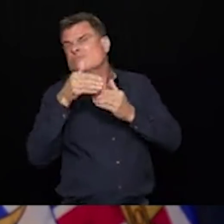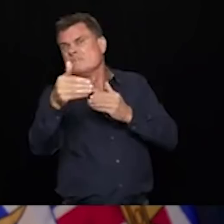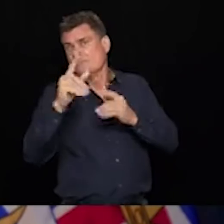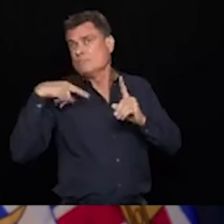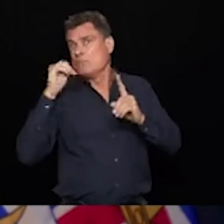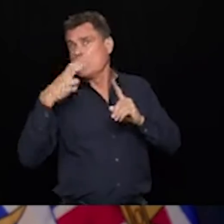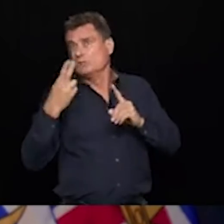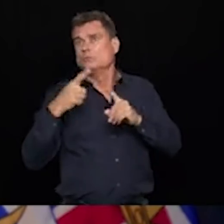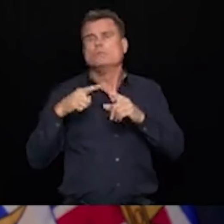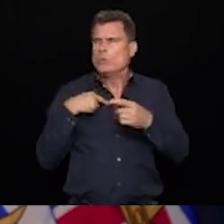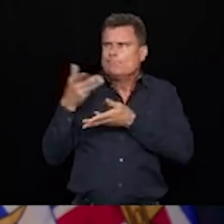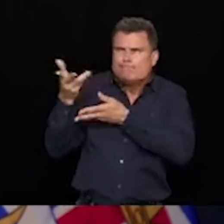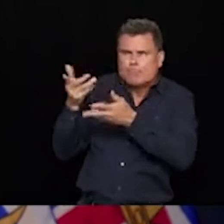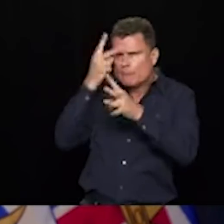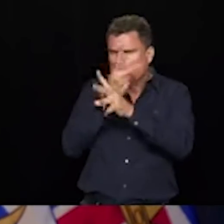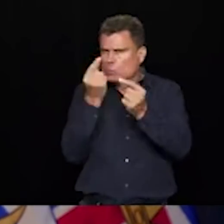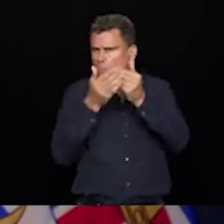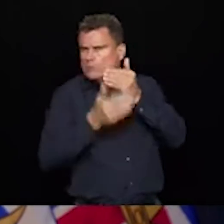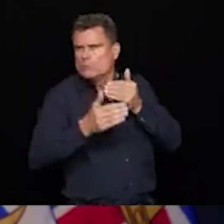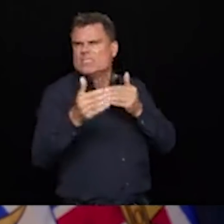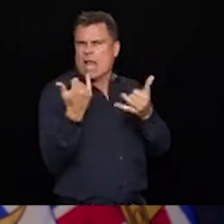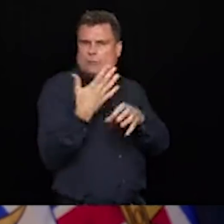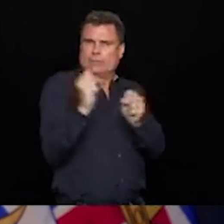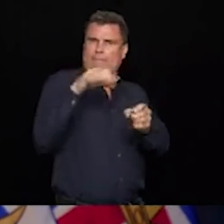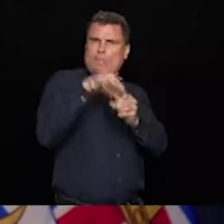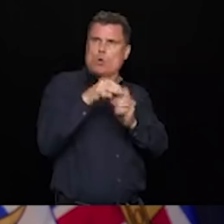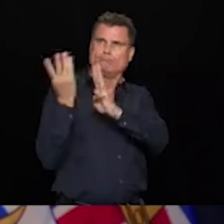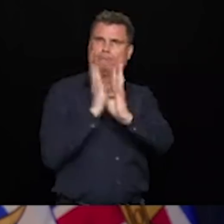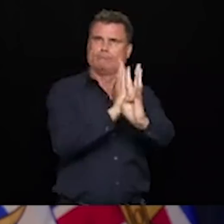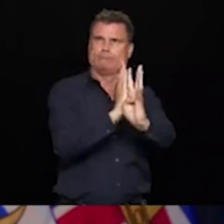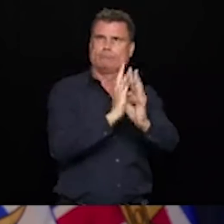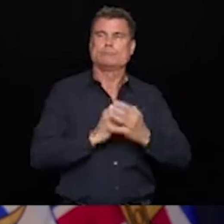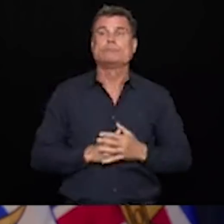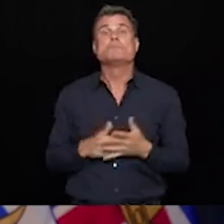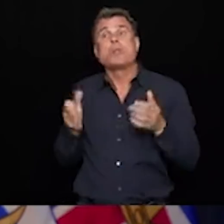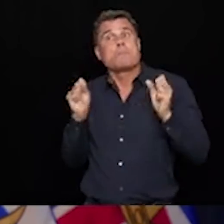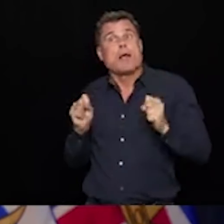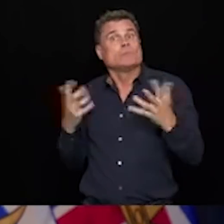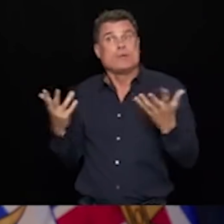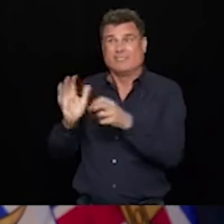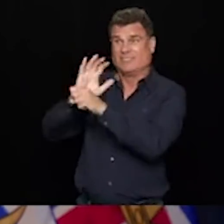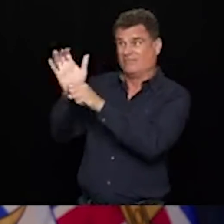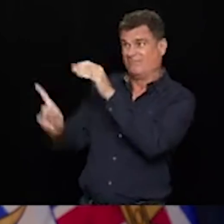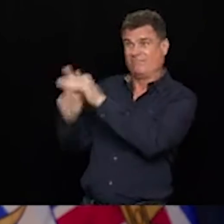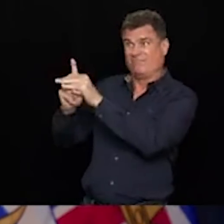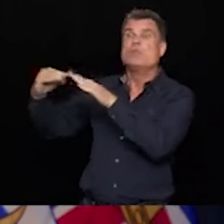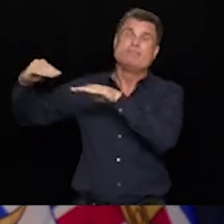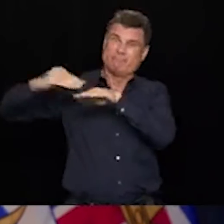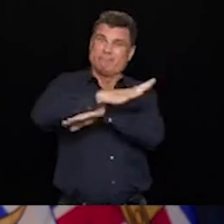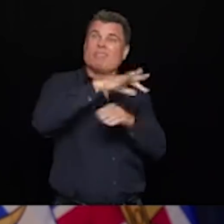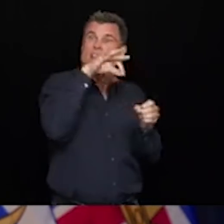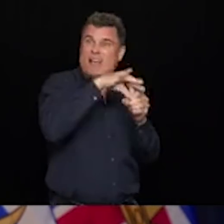that time, recognizing that there was potential for elections as this pandemic progressed, both municipal, provincial and federal.